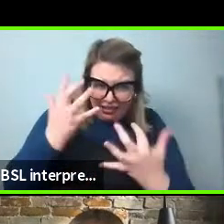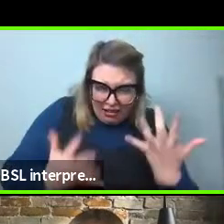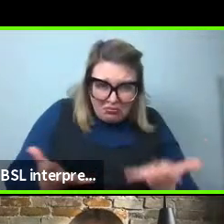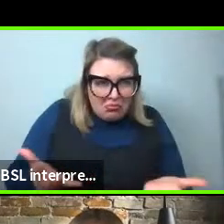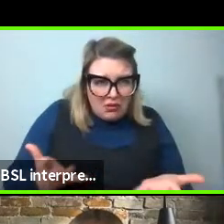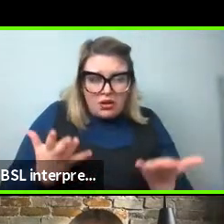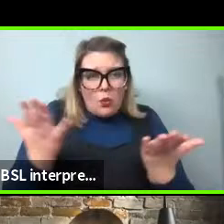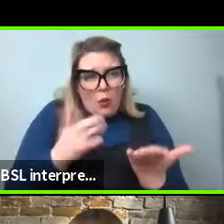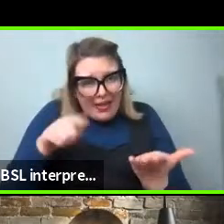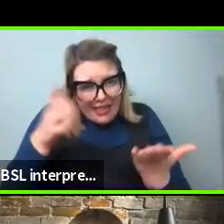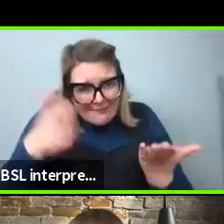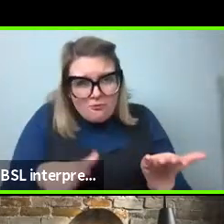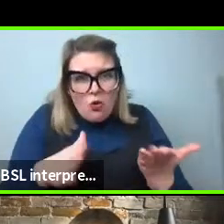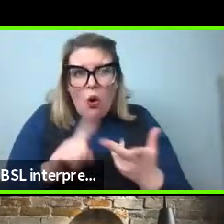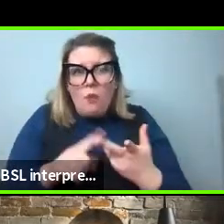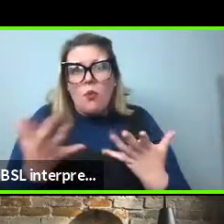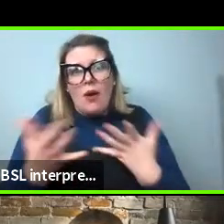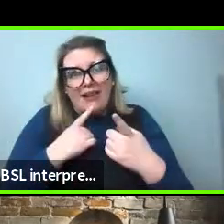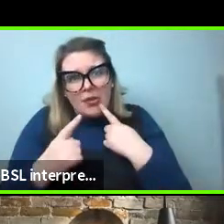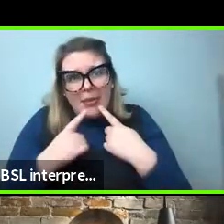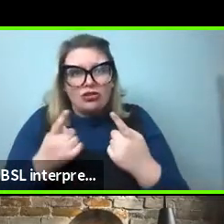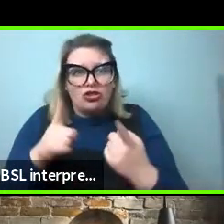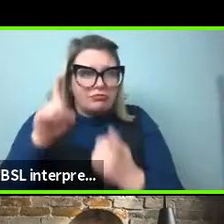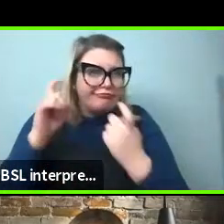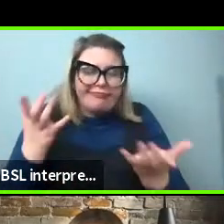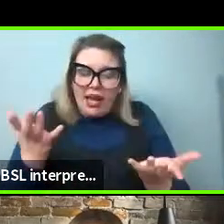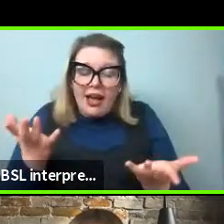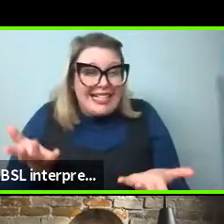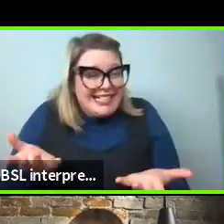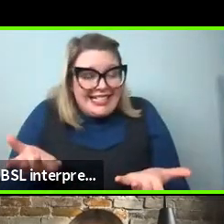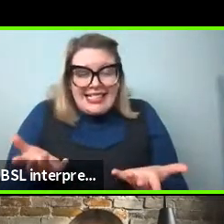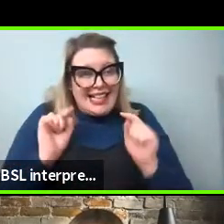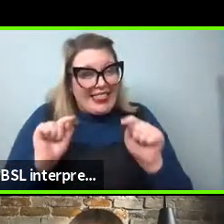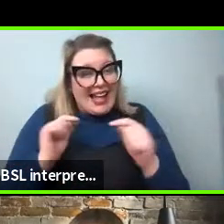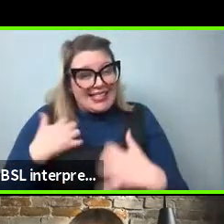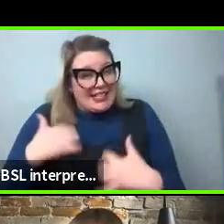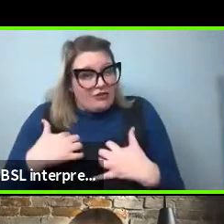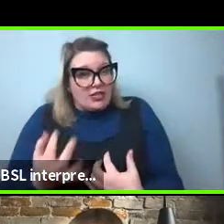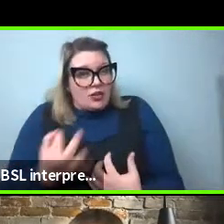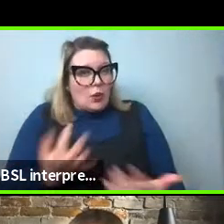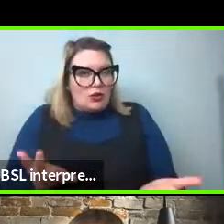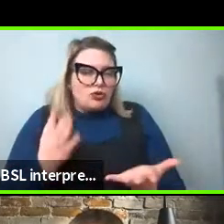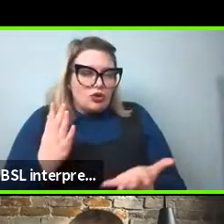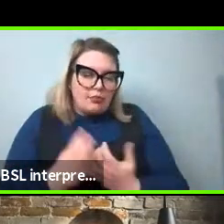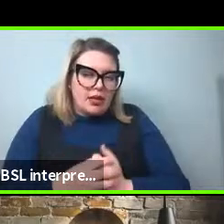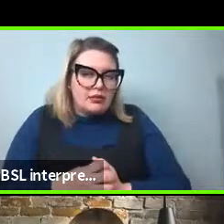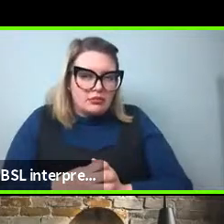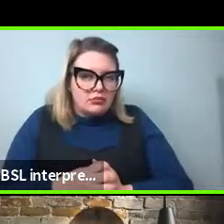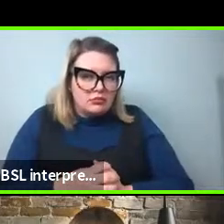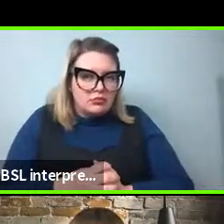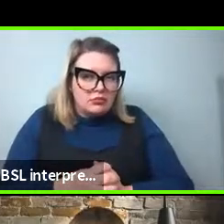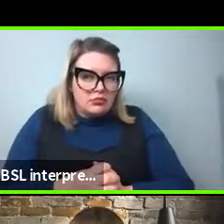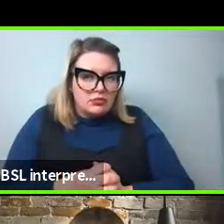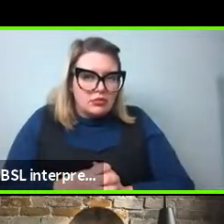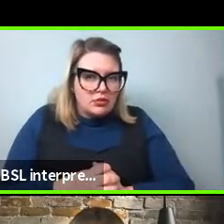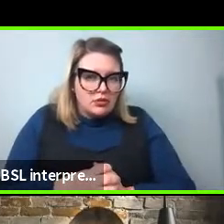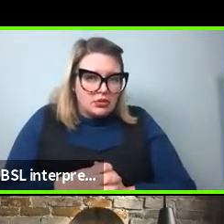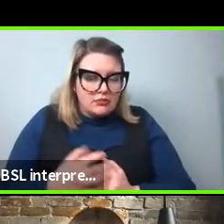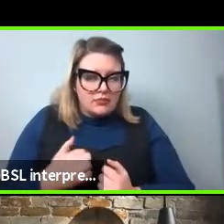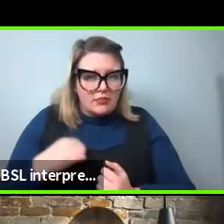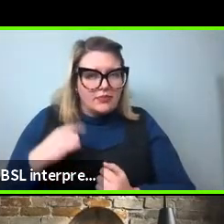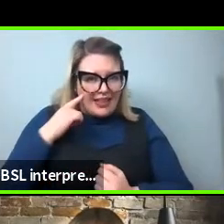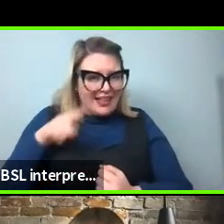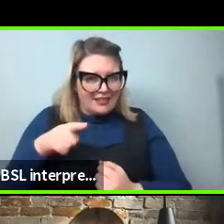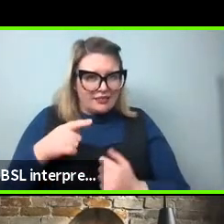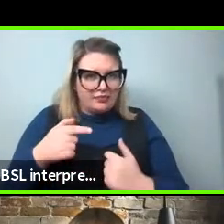come from? Information theoretically is a kind of an interesting question, you know? So, you know, but, except the, you know, the, the, uh, evidence that these